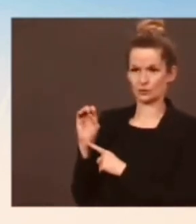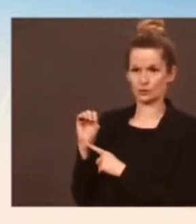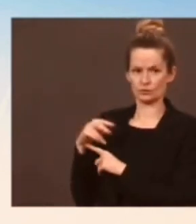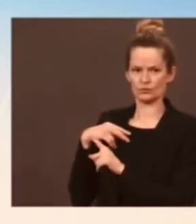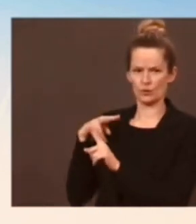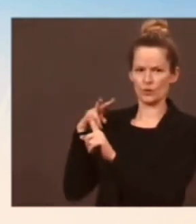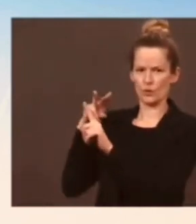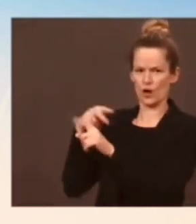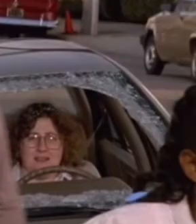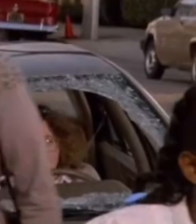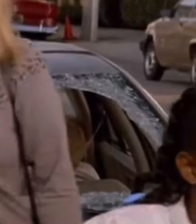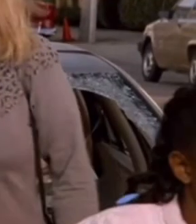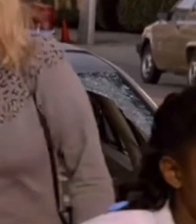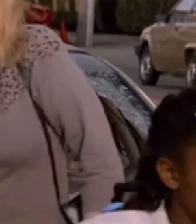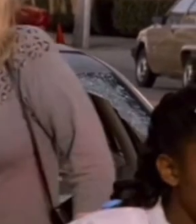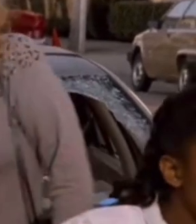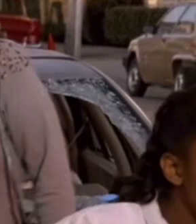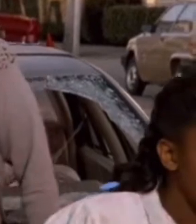cough, and is that a concern?